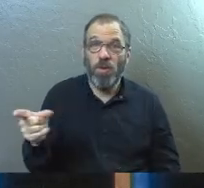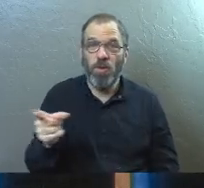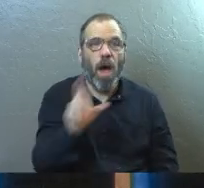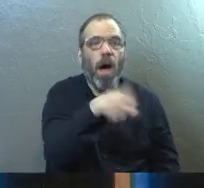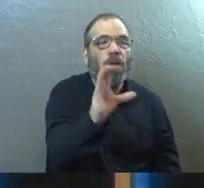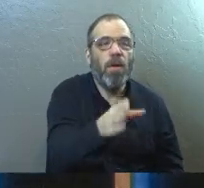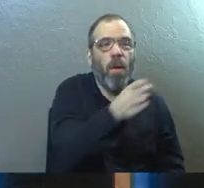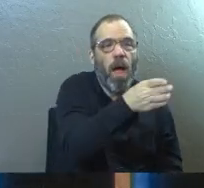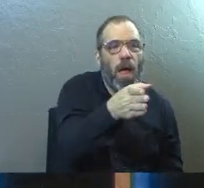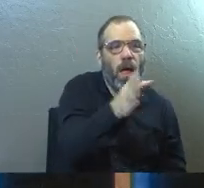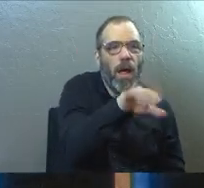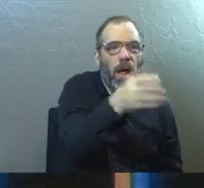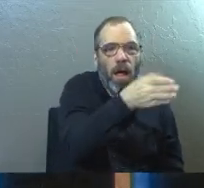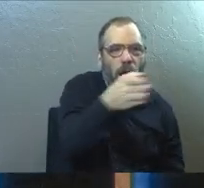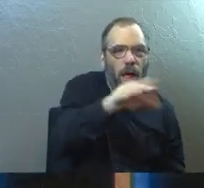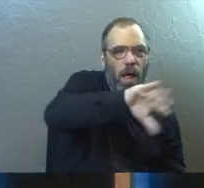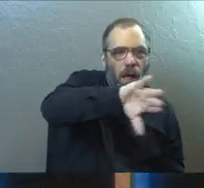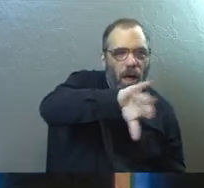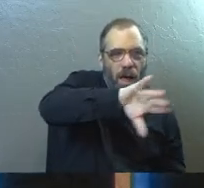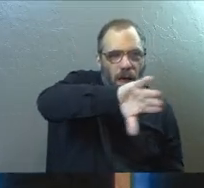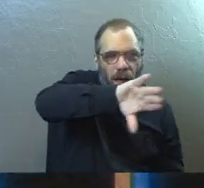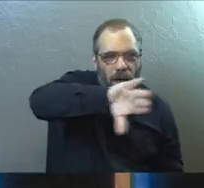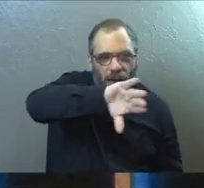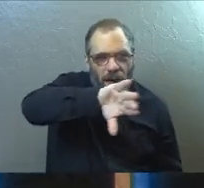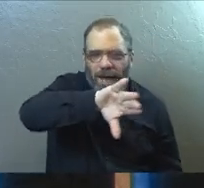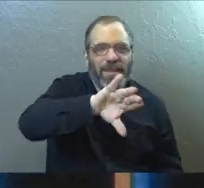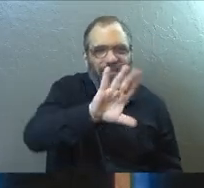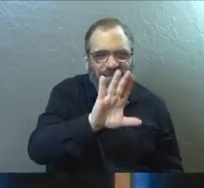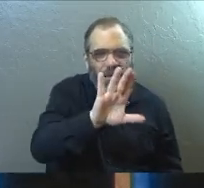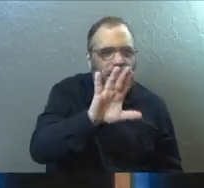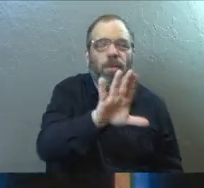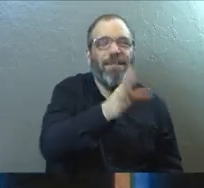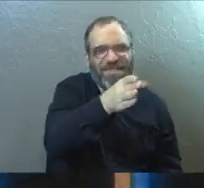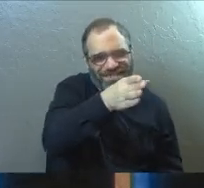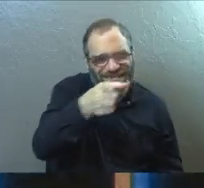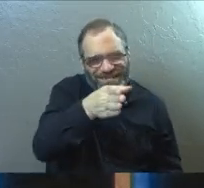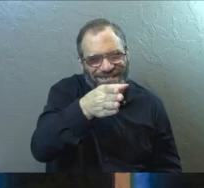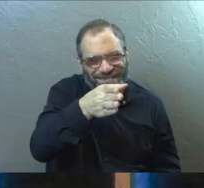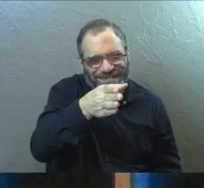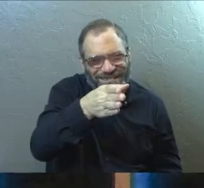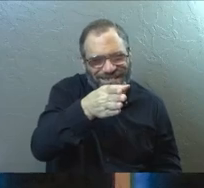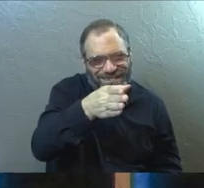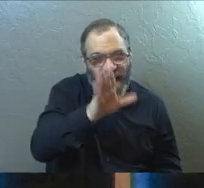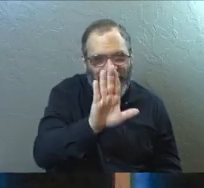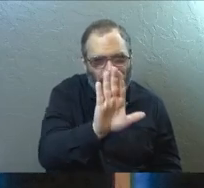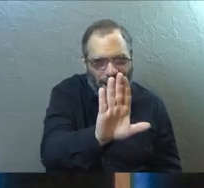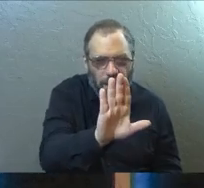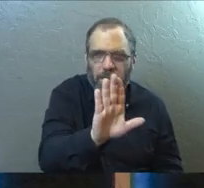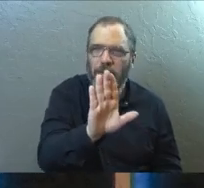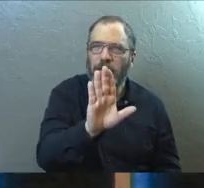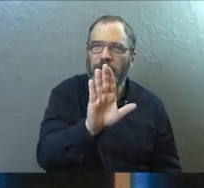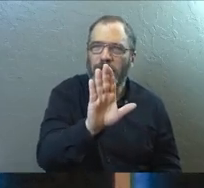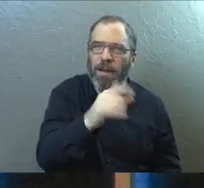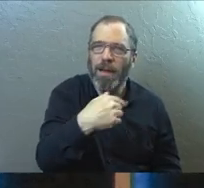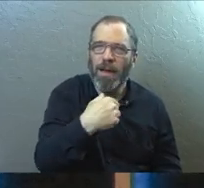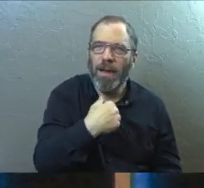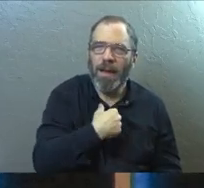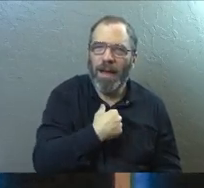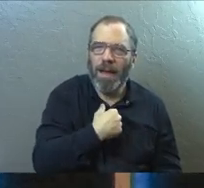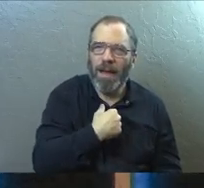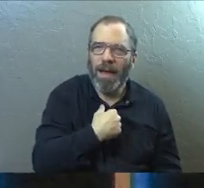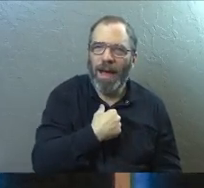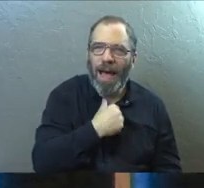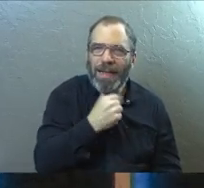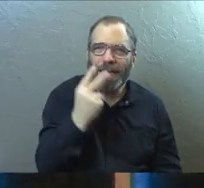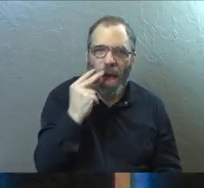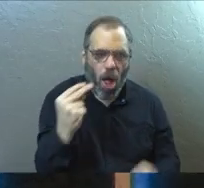pointing me in a direction, um, helping me find where to go, but stop for a second and realize I wasn't looking